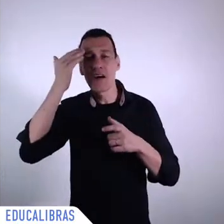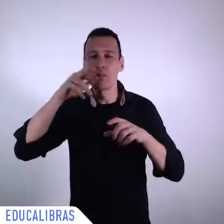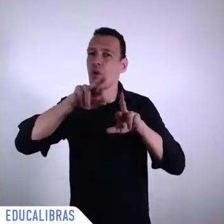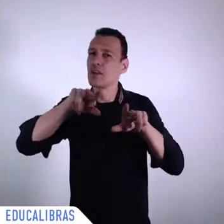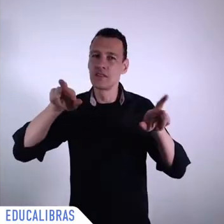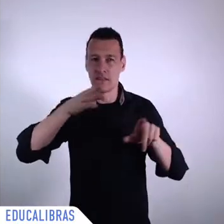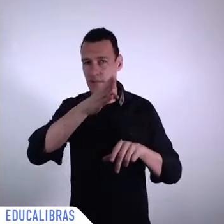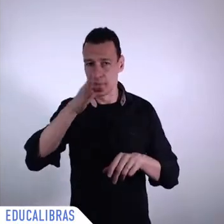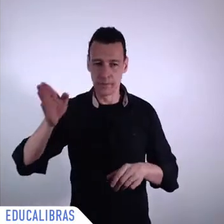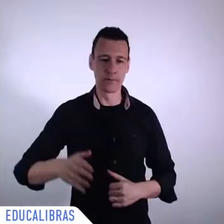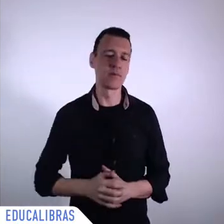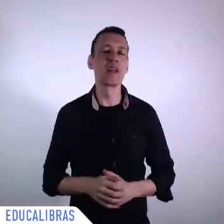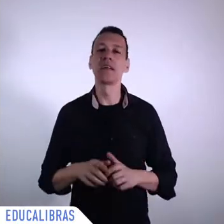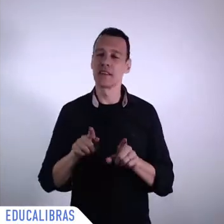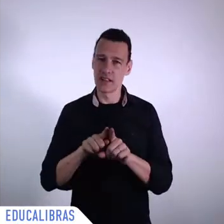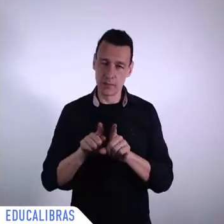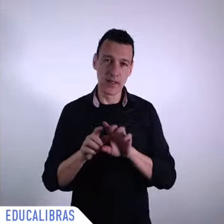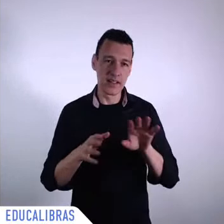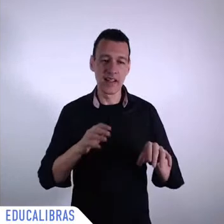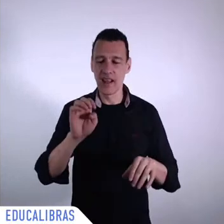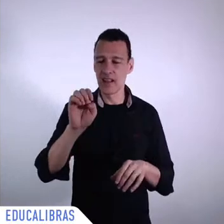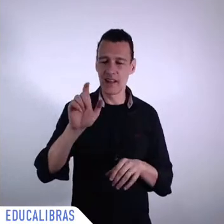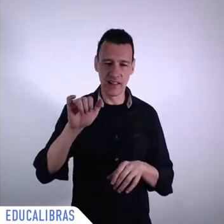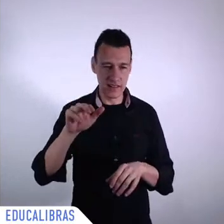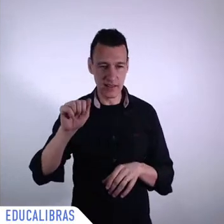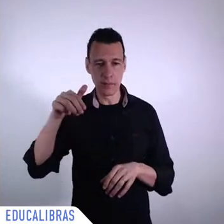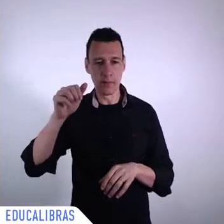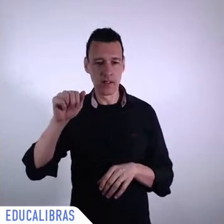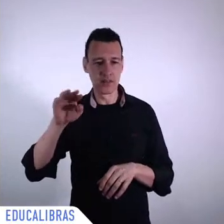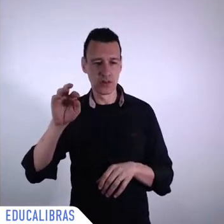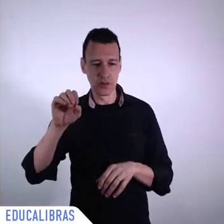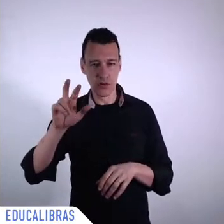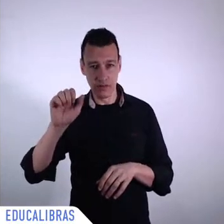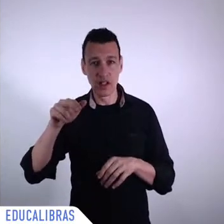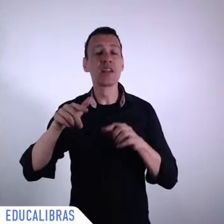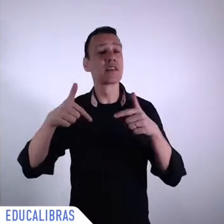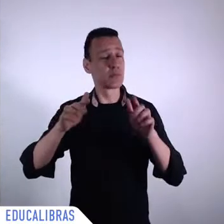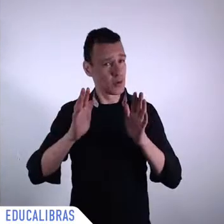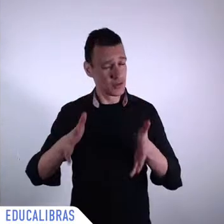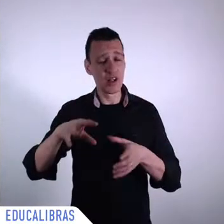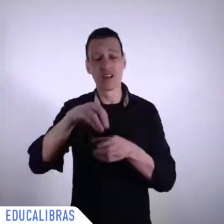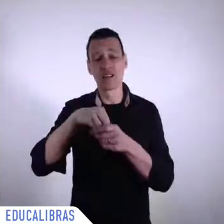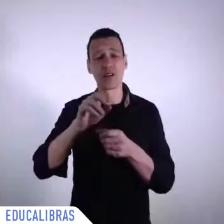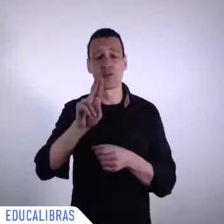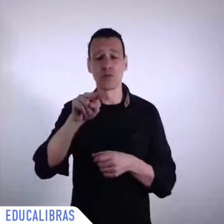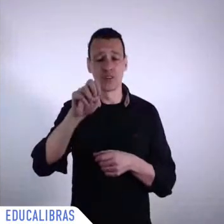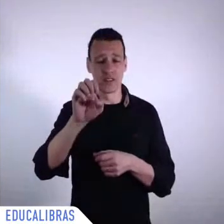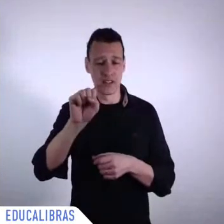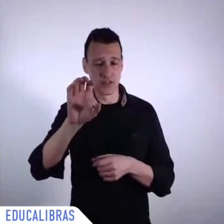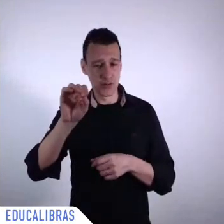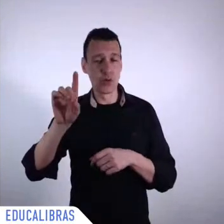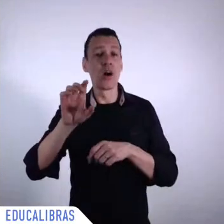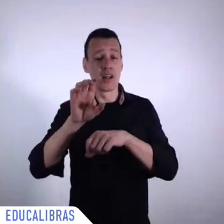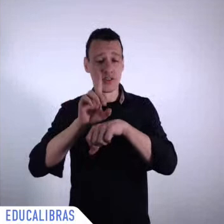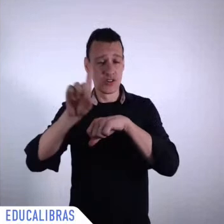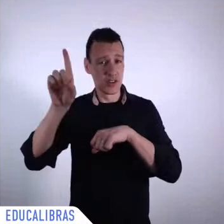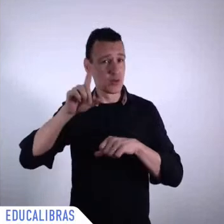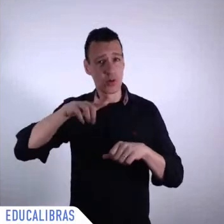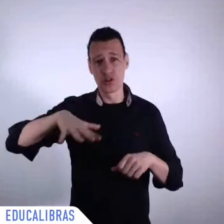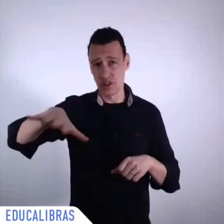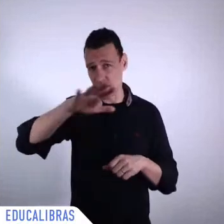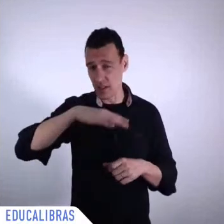minister of foreign affairs of her country, Bulgaria, between 1996 and 1997. This is Irina Bokova. Bokova is